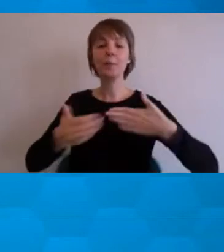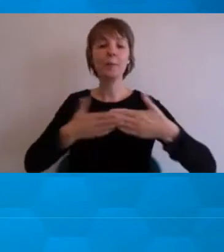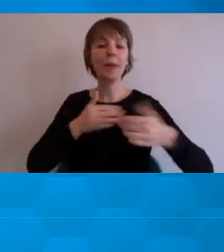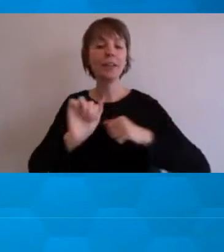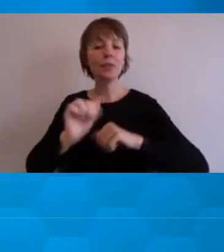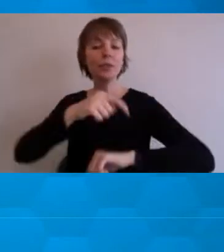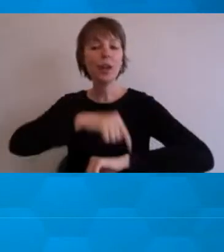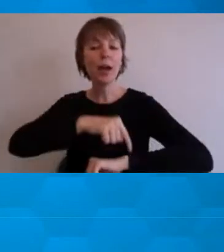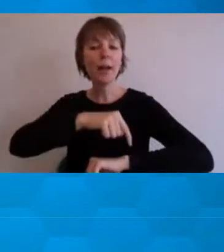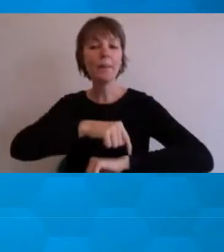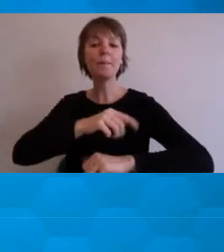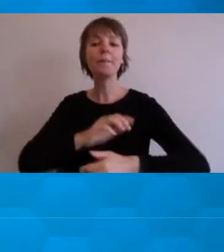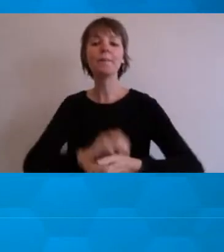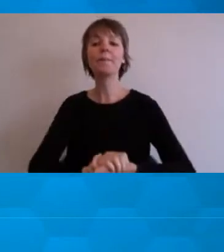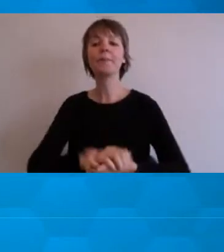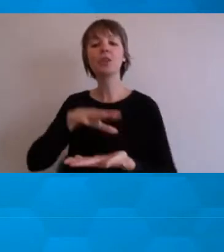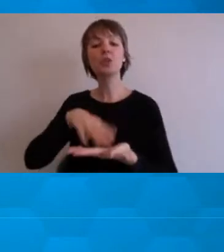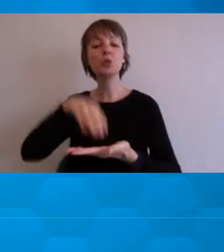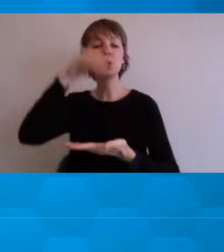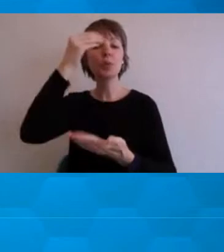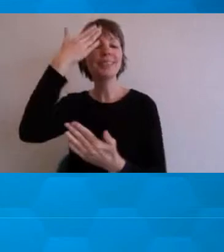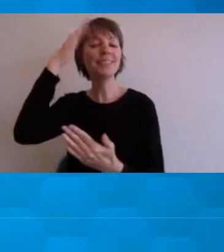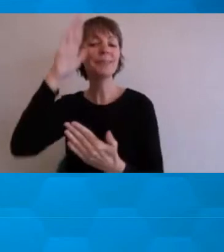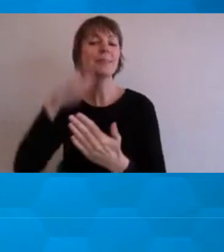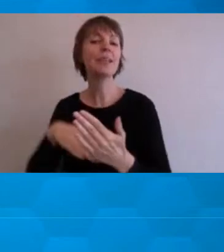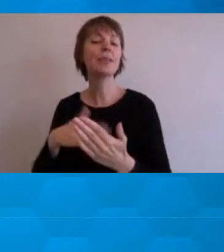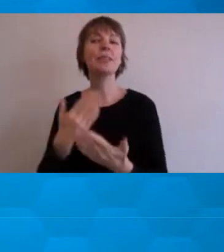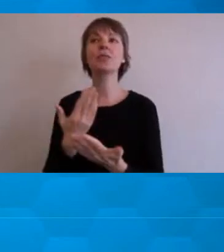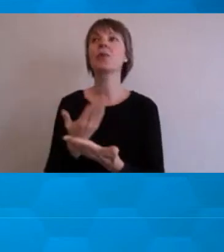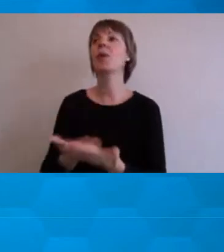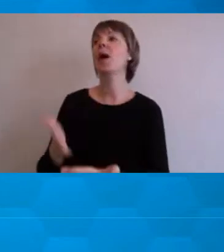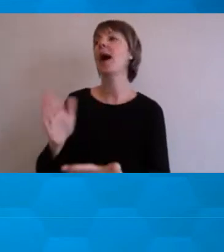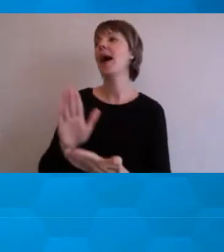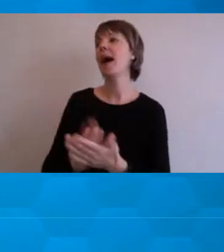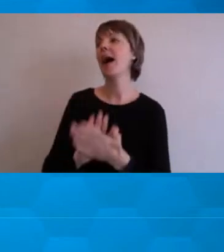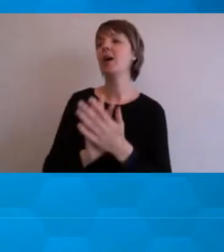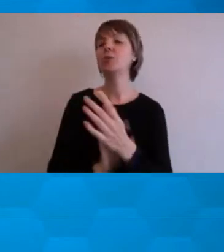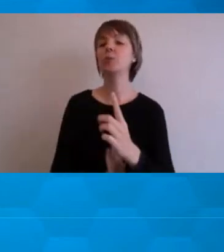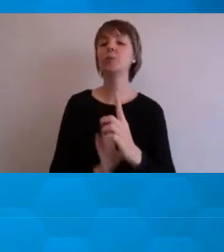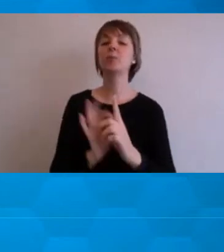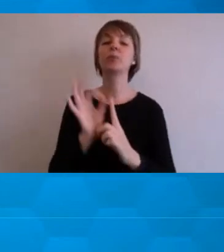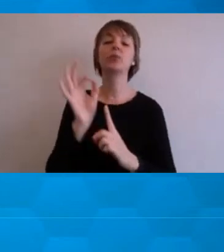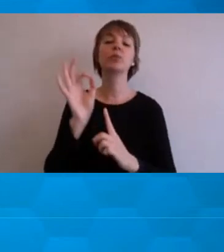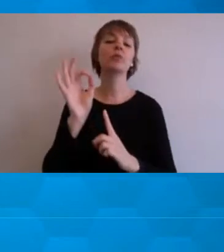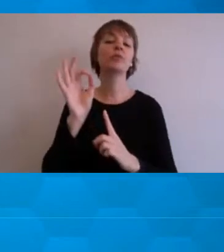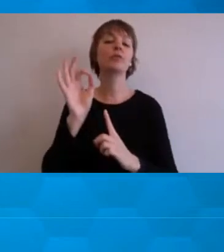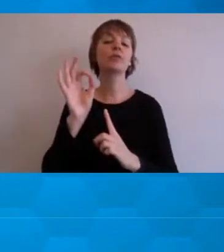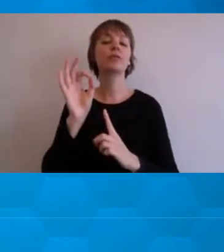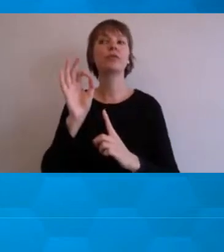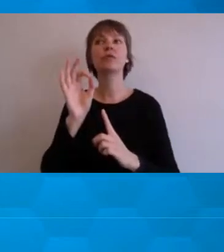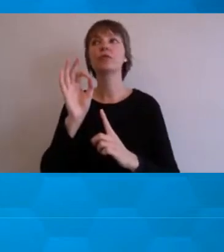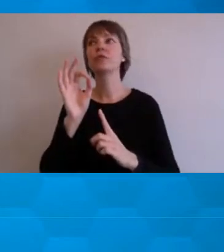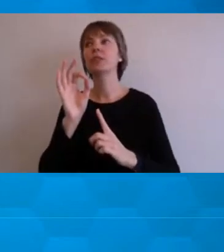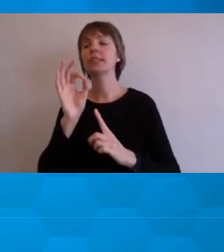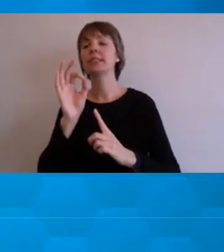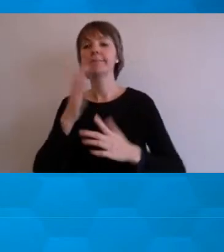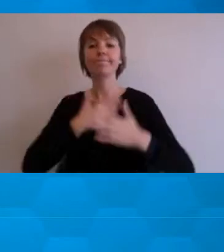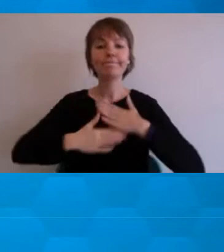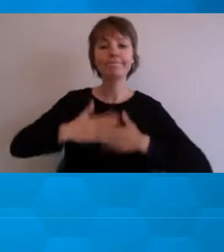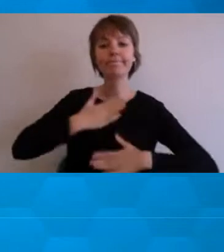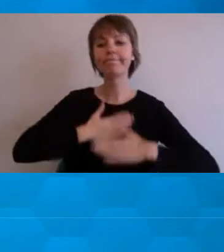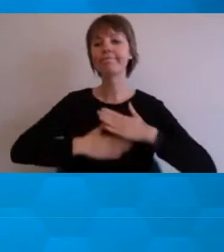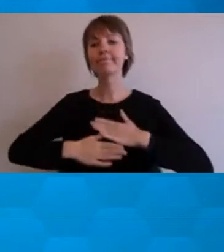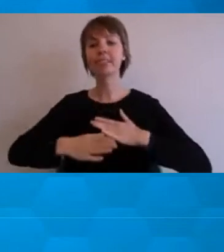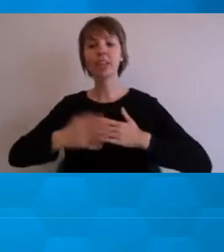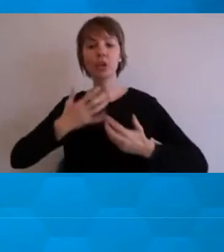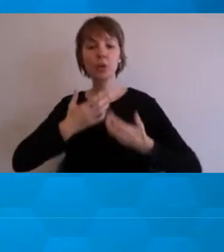student experience, or how do you find ways to better, I don't know, deal with university life. So it's more